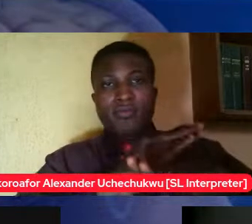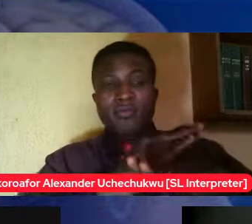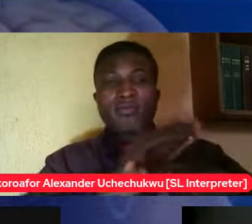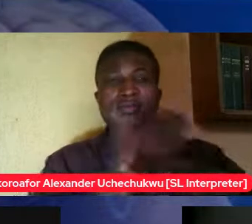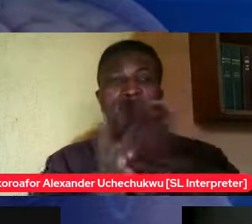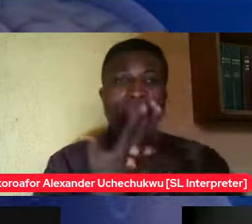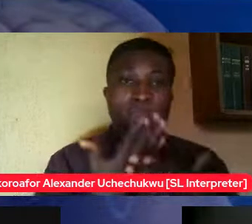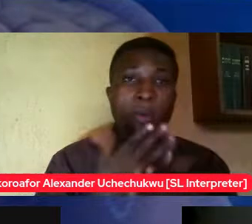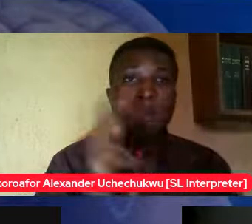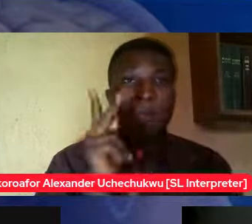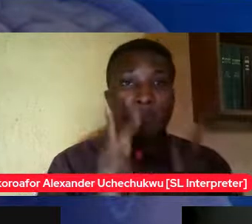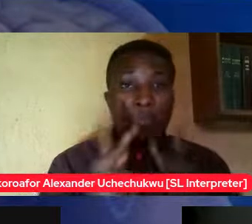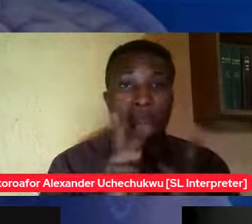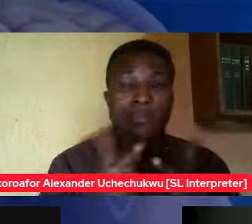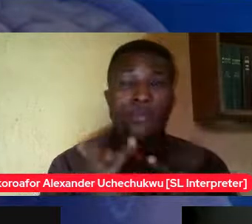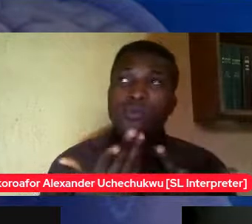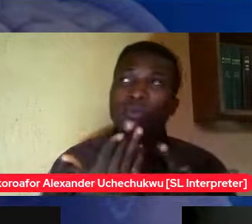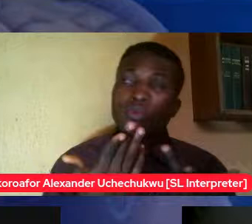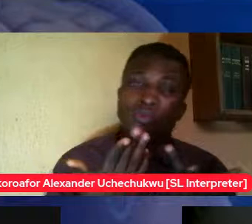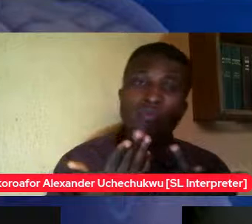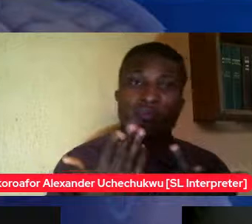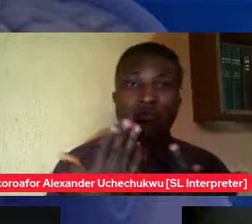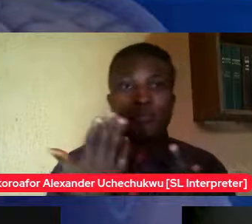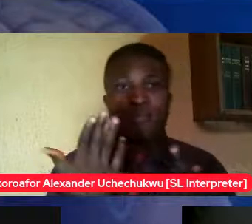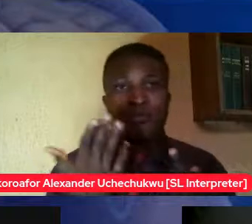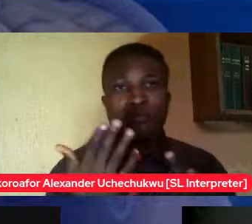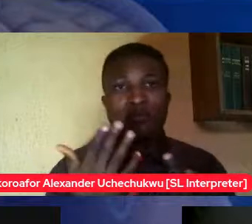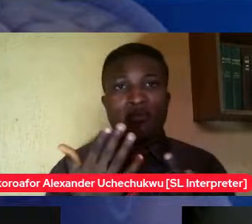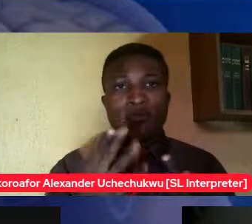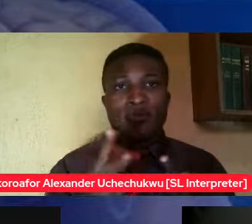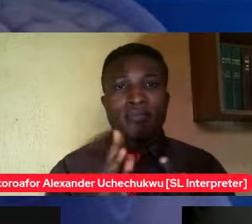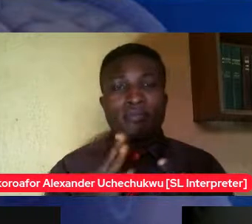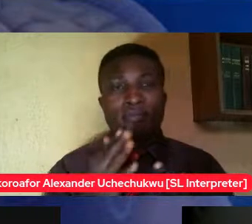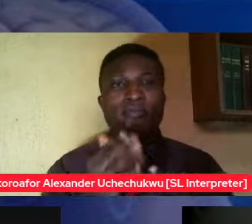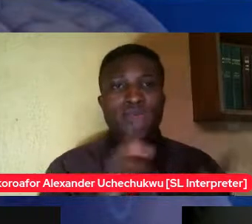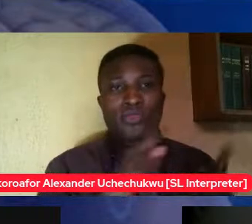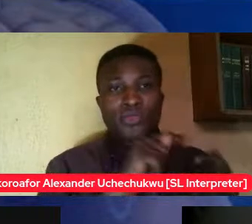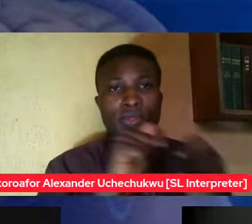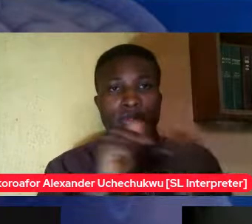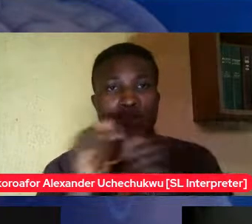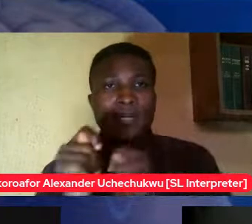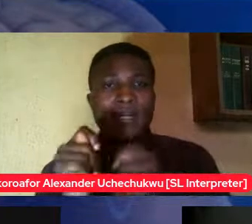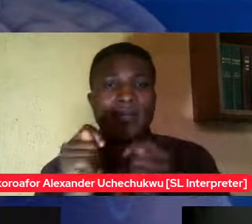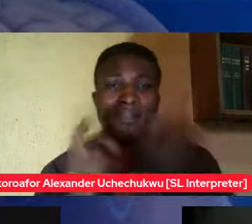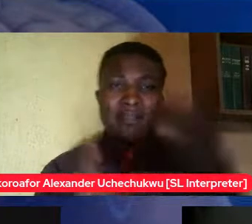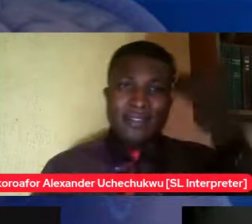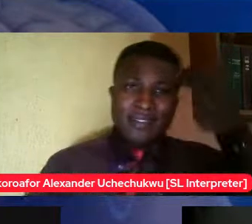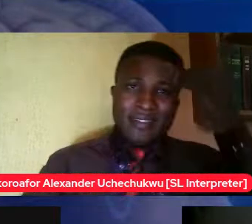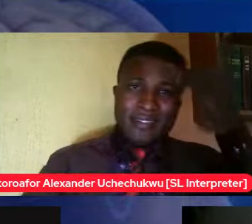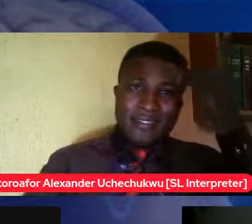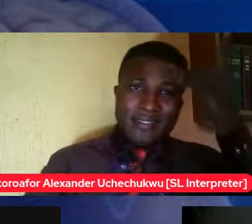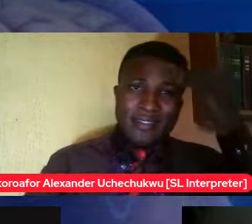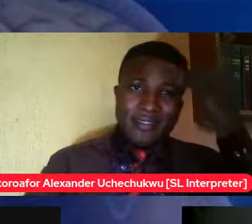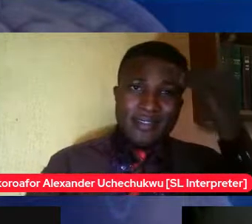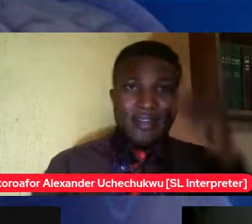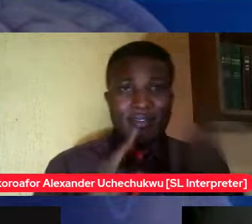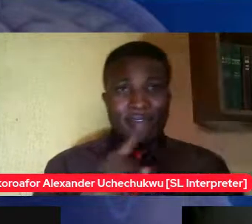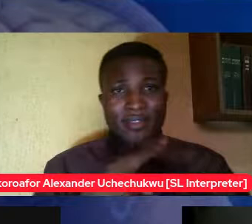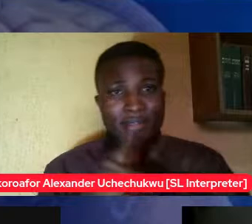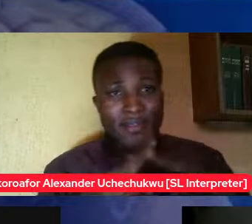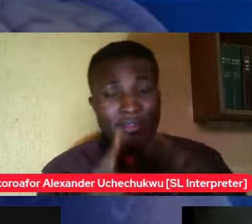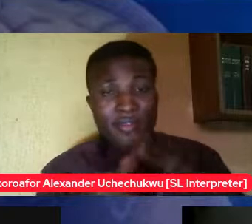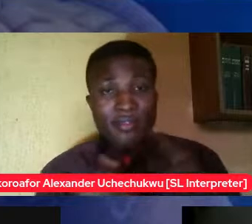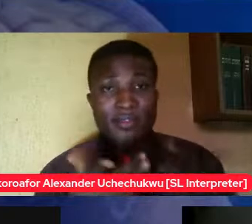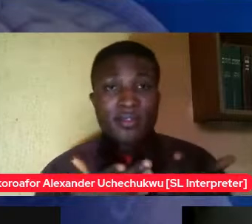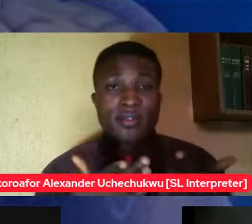diseases here and there you can get pregnant and you're not ready for the contraceptive so she started talking to her do you know that it was